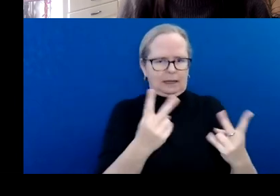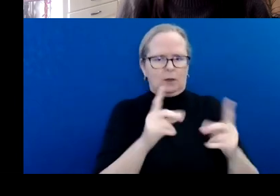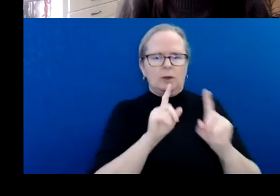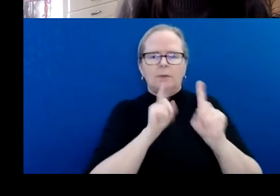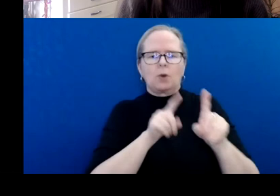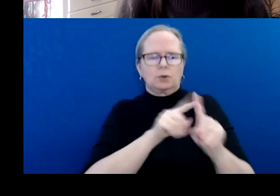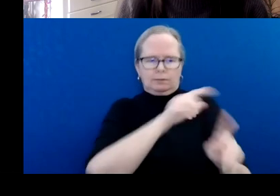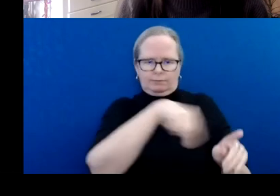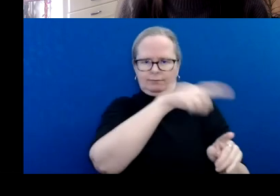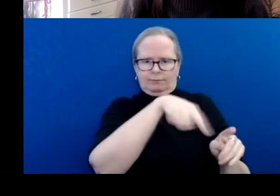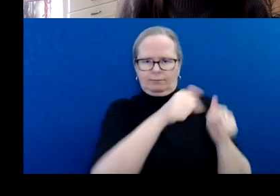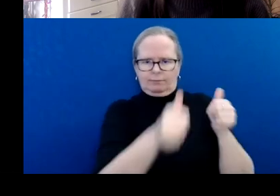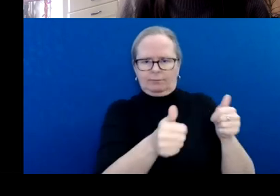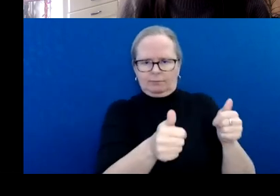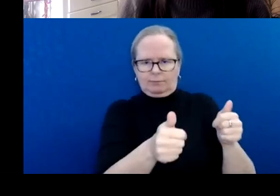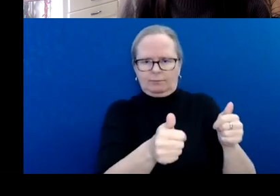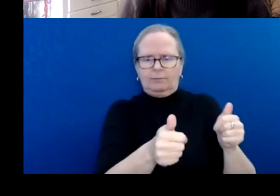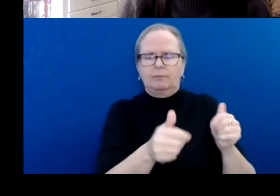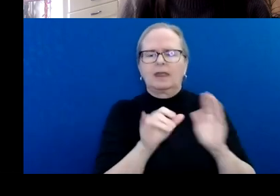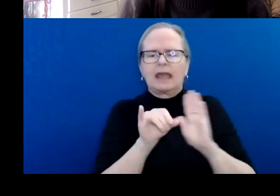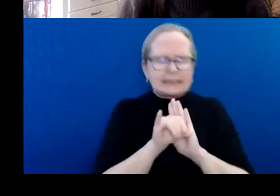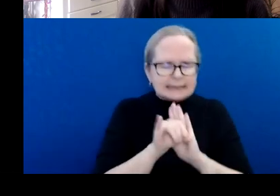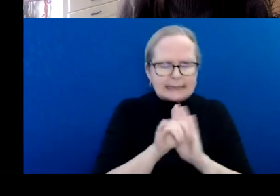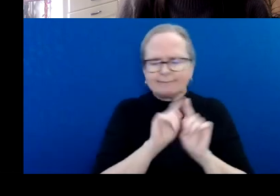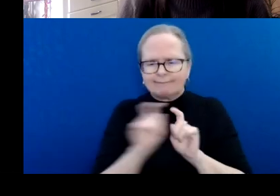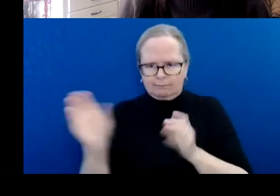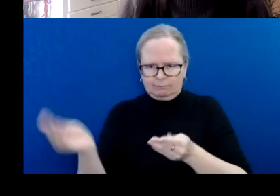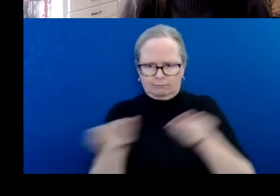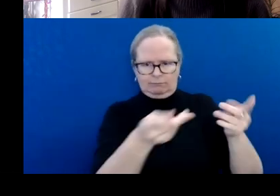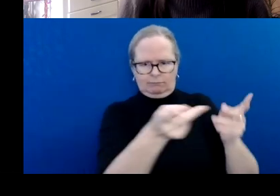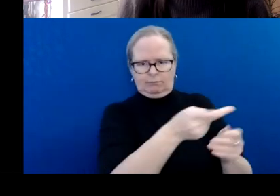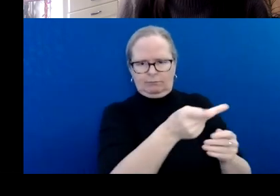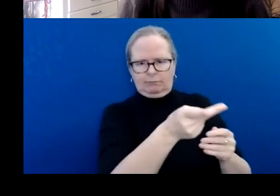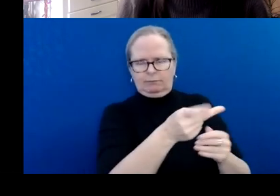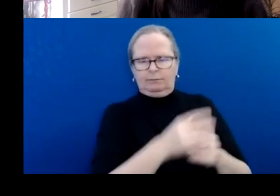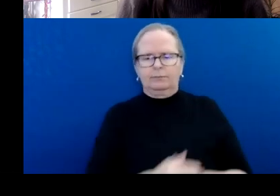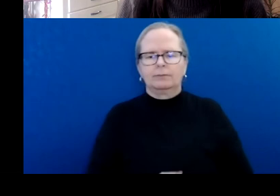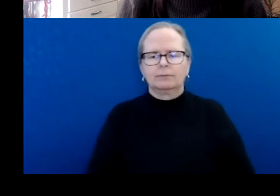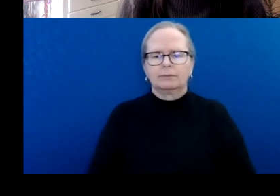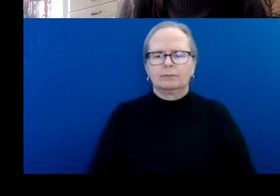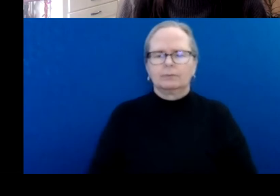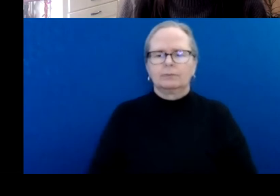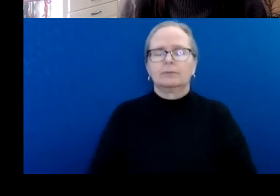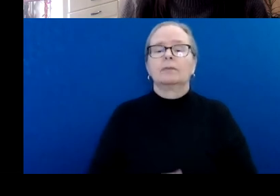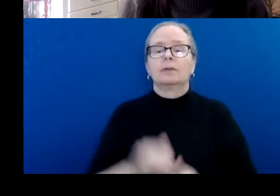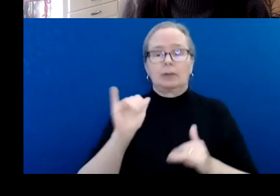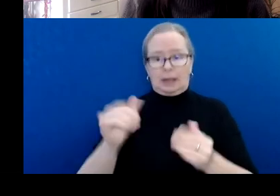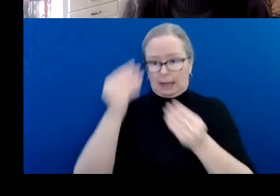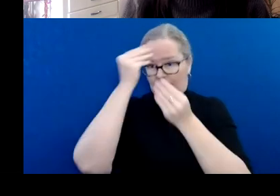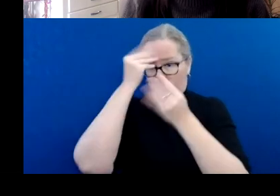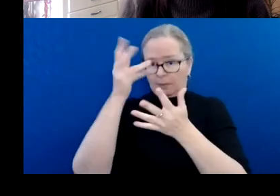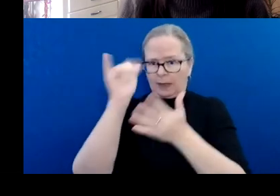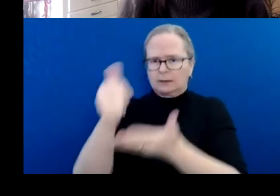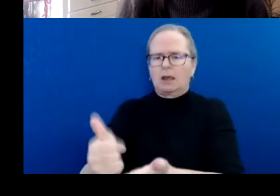Information collected in this section of the application also helps us track who is applying